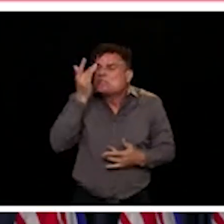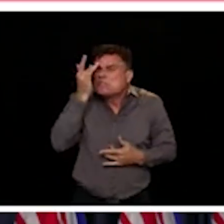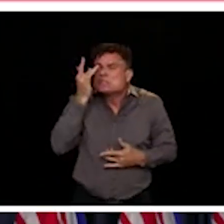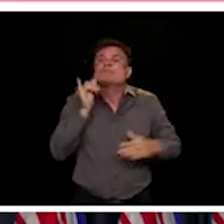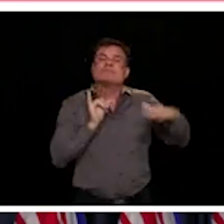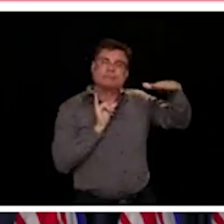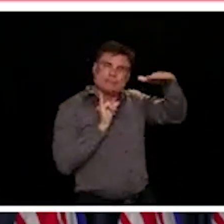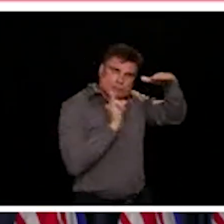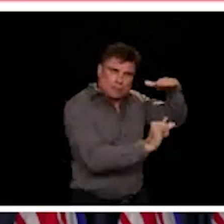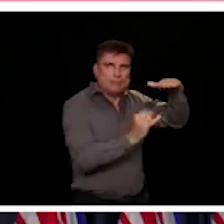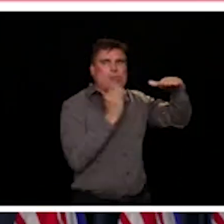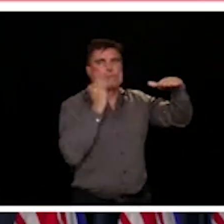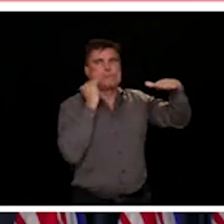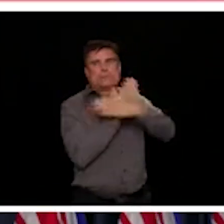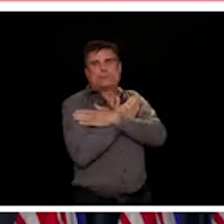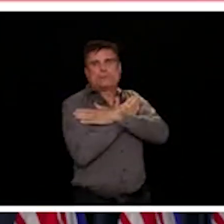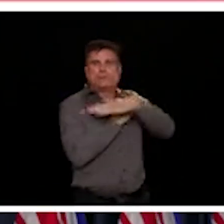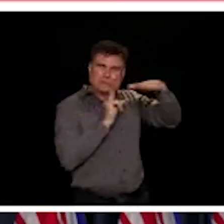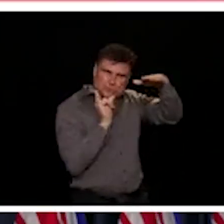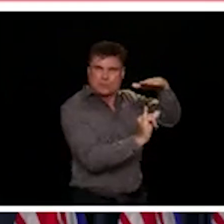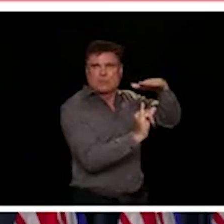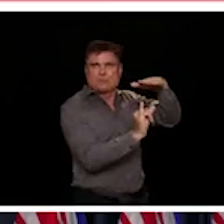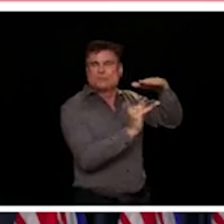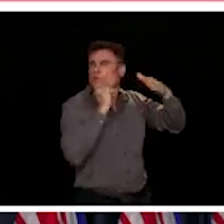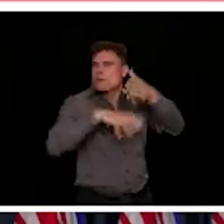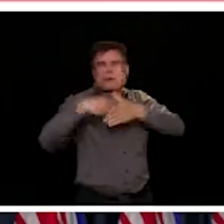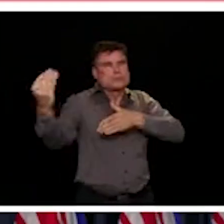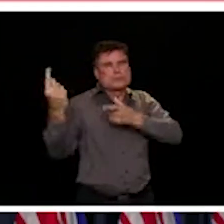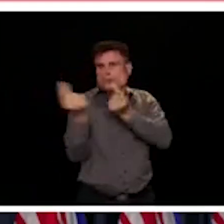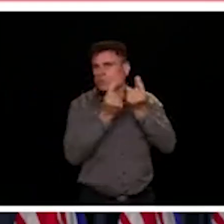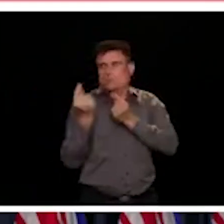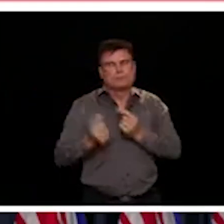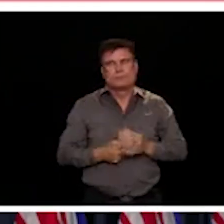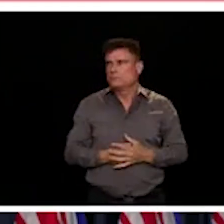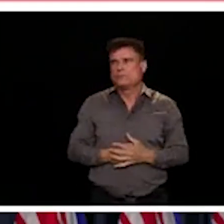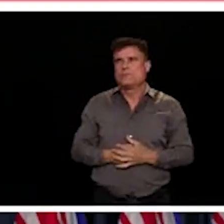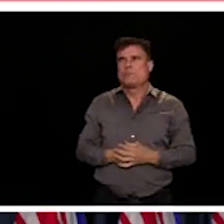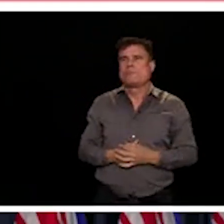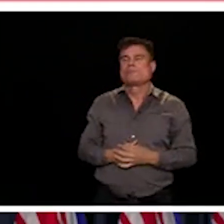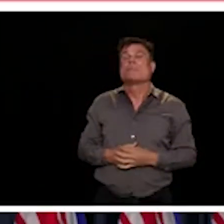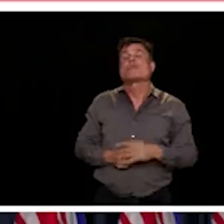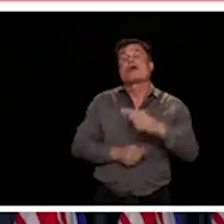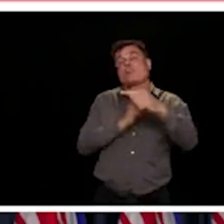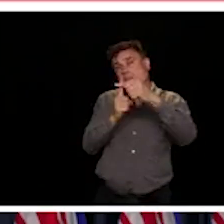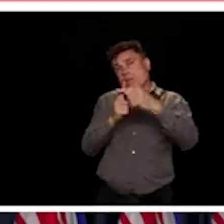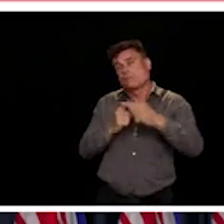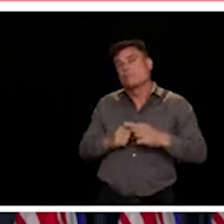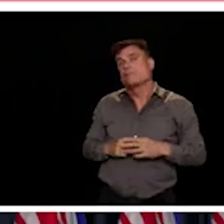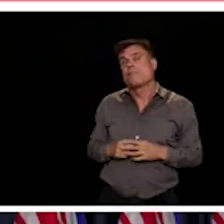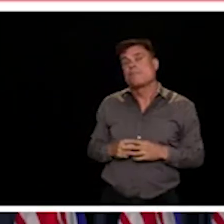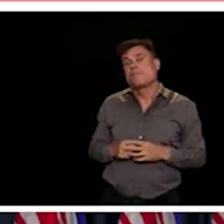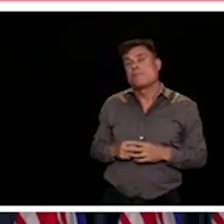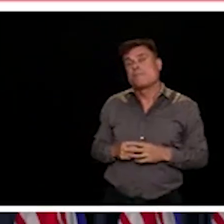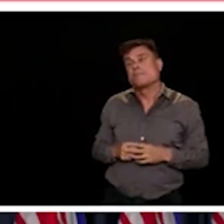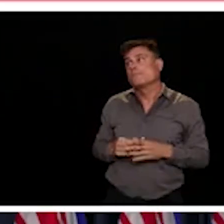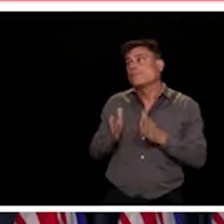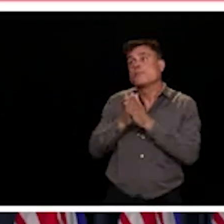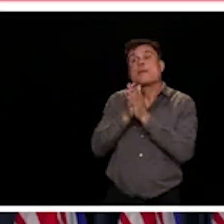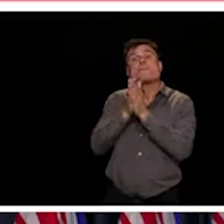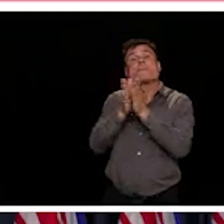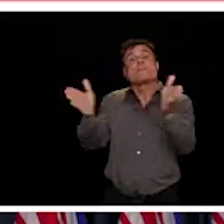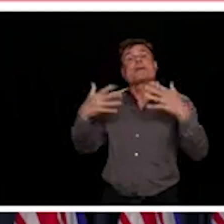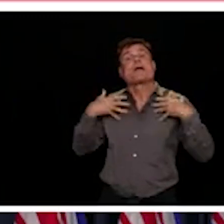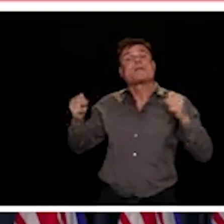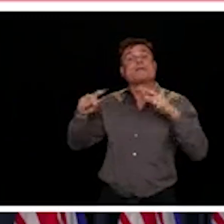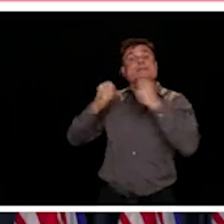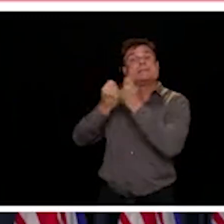the other piece, of course, that helps us in all of this is the contact tracing that we do in public health to make sure that we